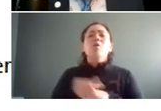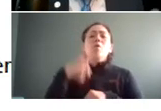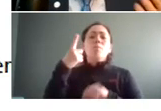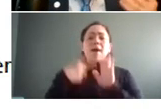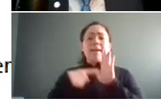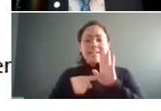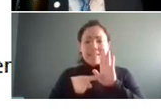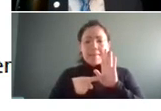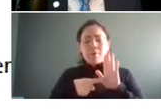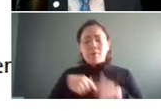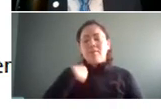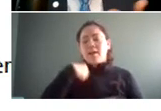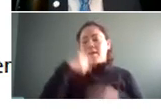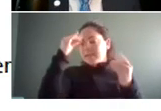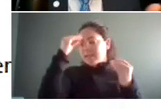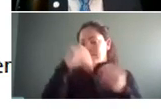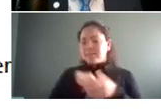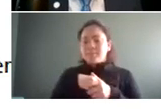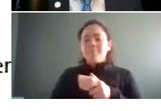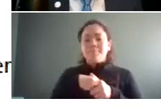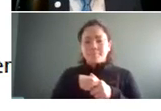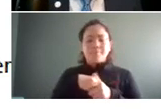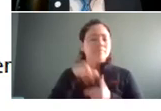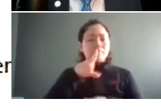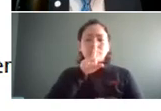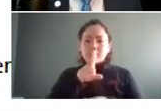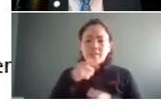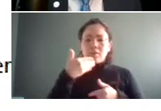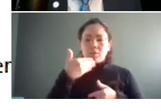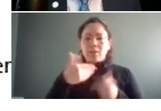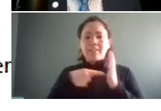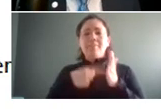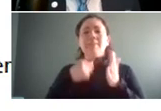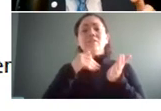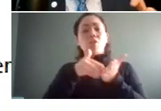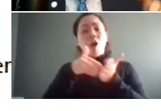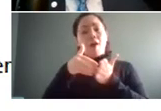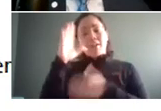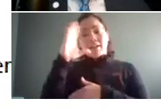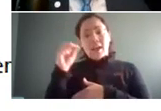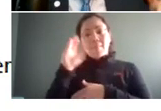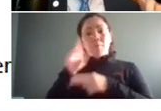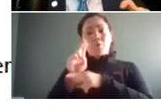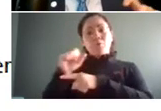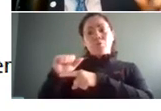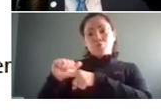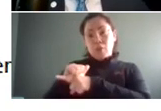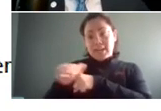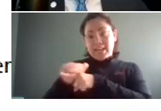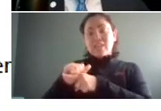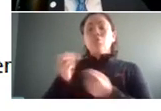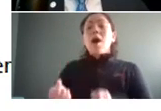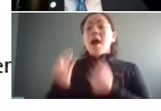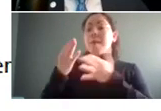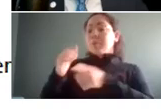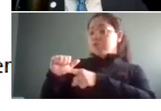that i can think of that's a that's a good example is a lot of times companies will use training so the amount of training